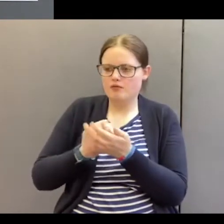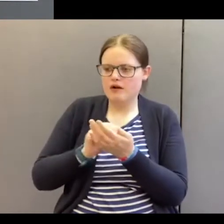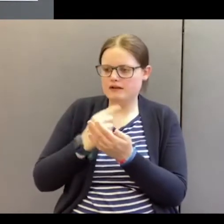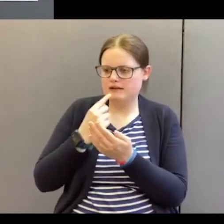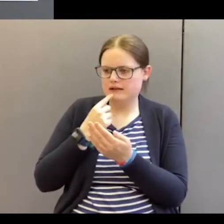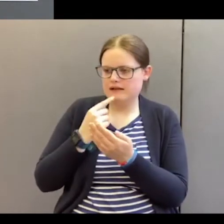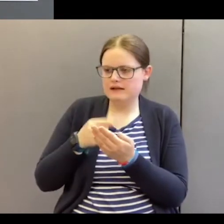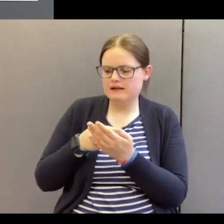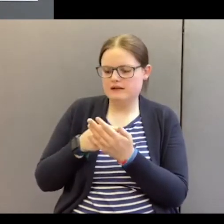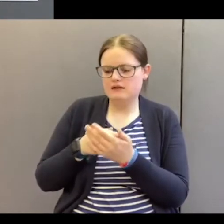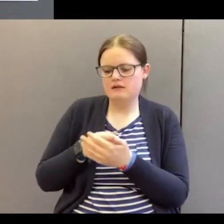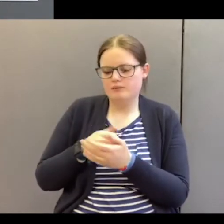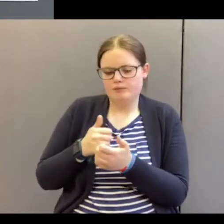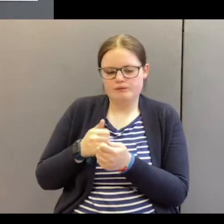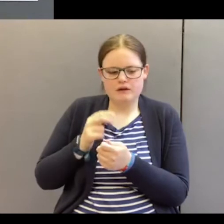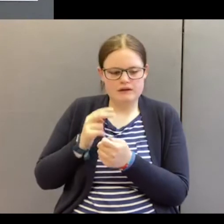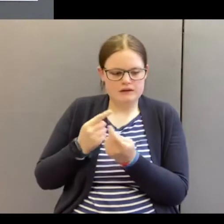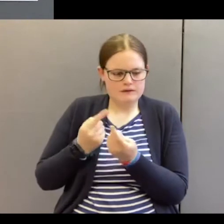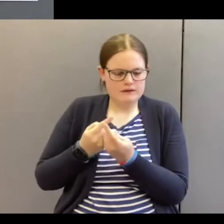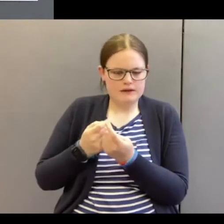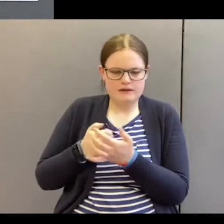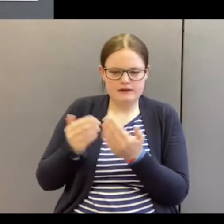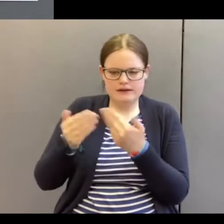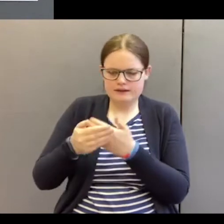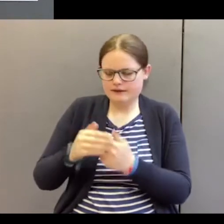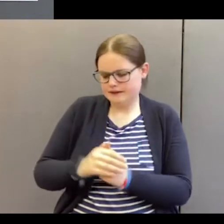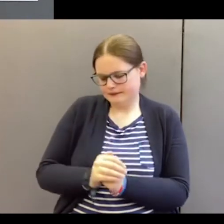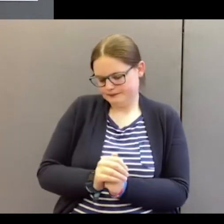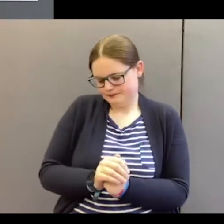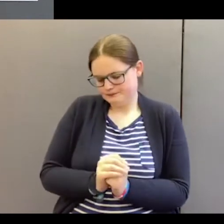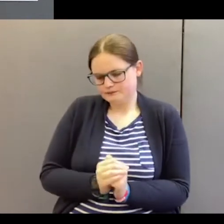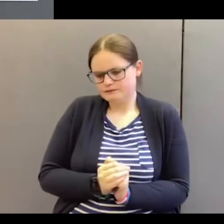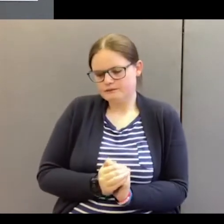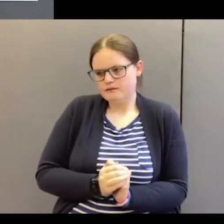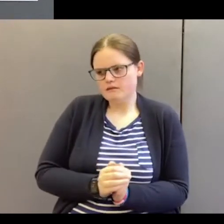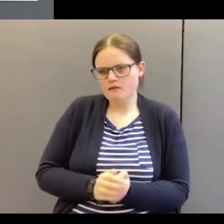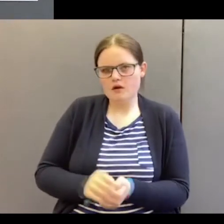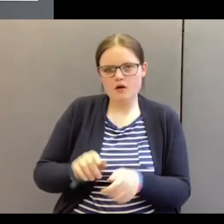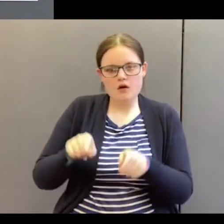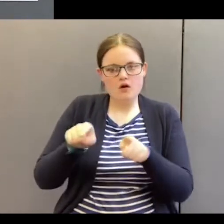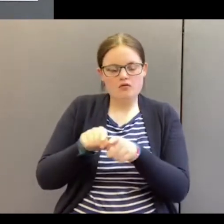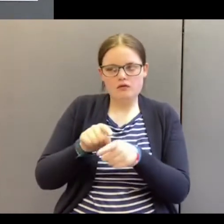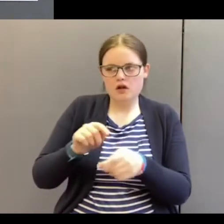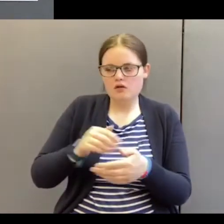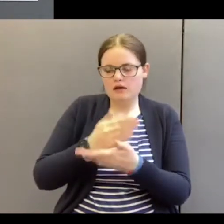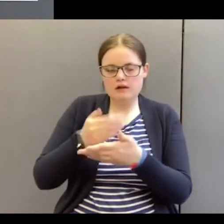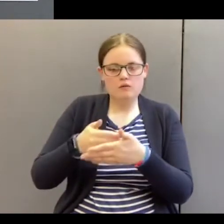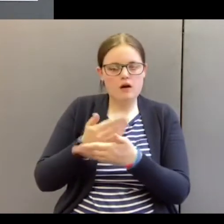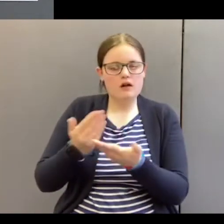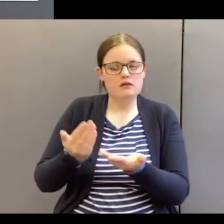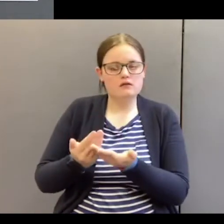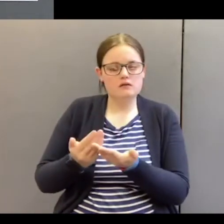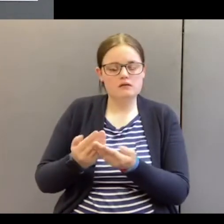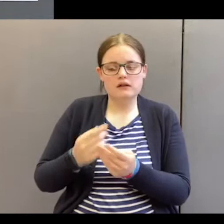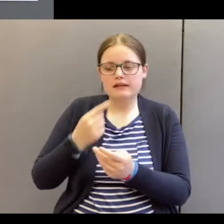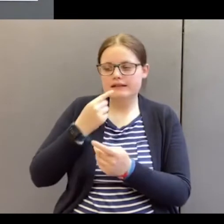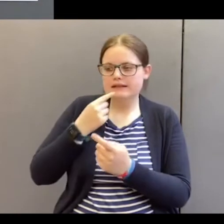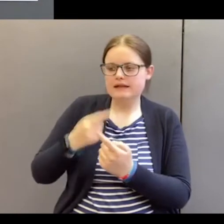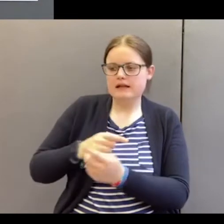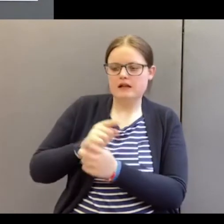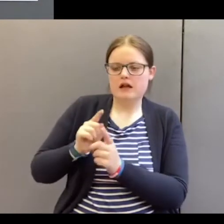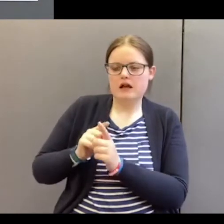Well, we look at these things tonight. Of course, also society tells us